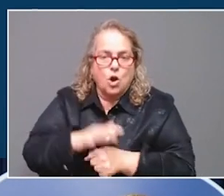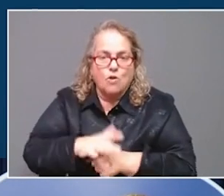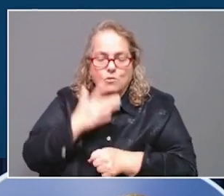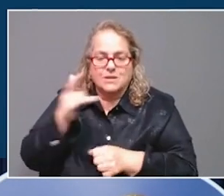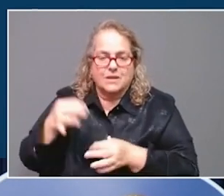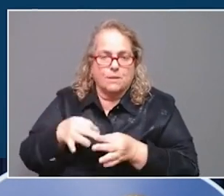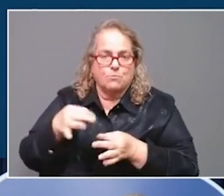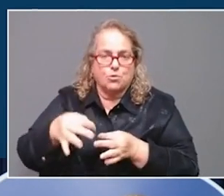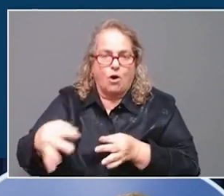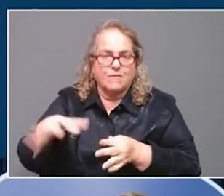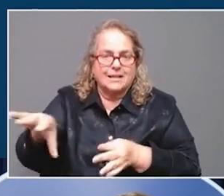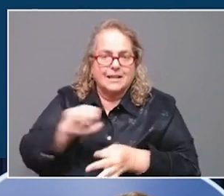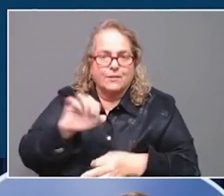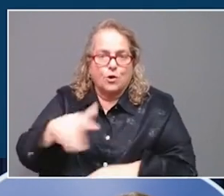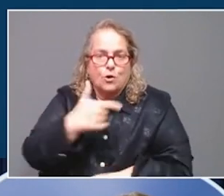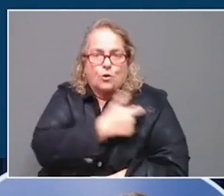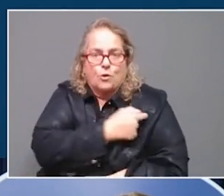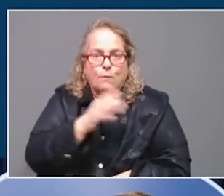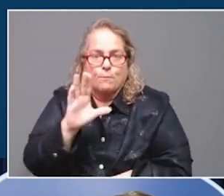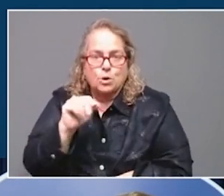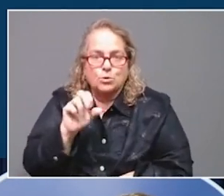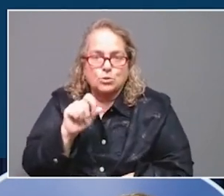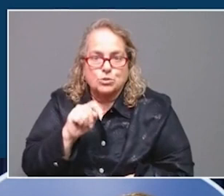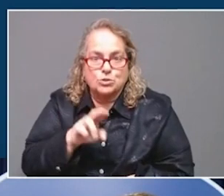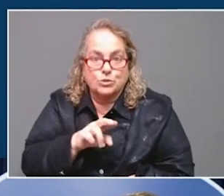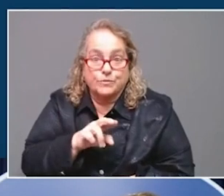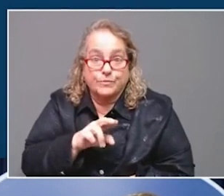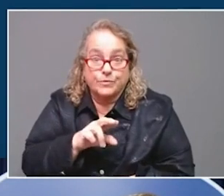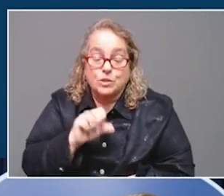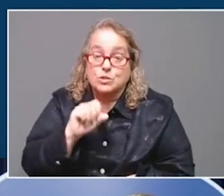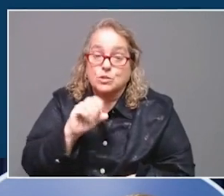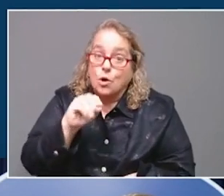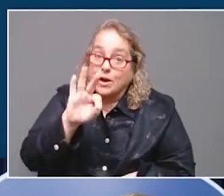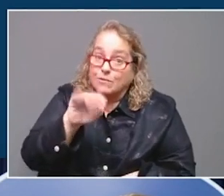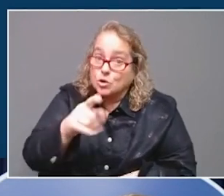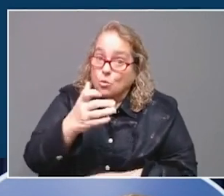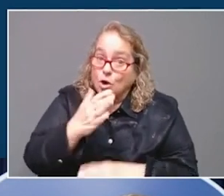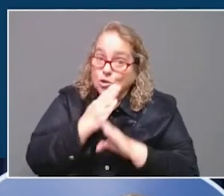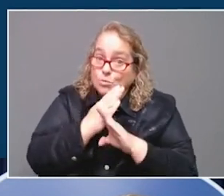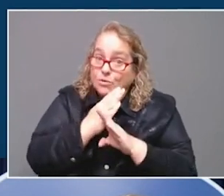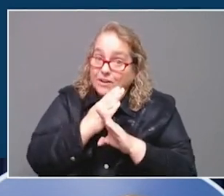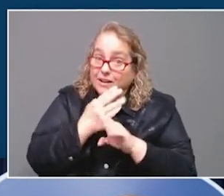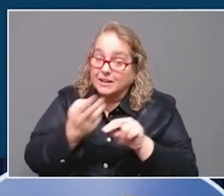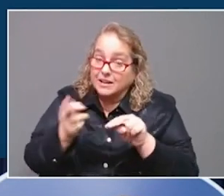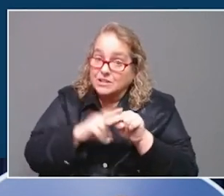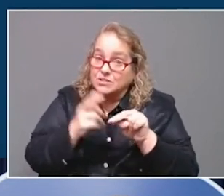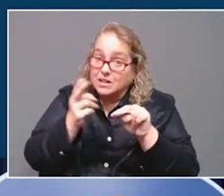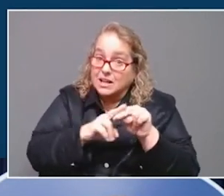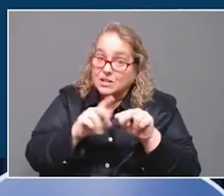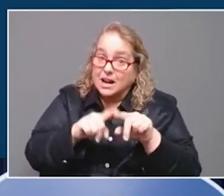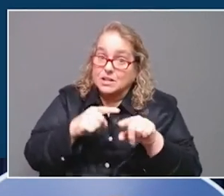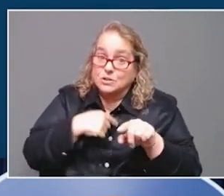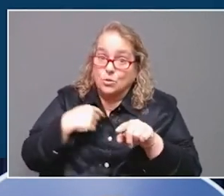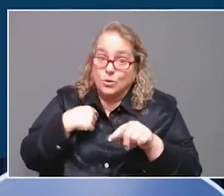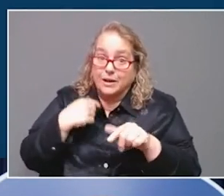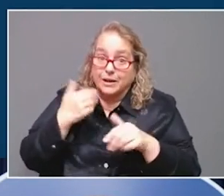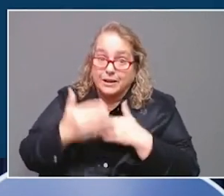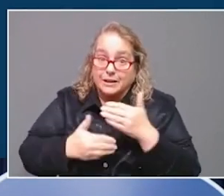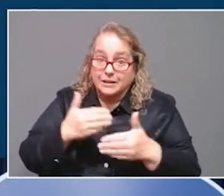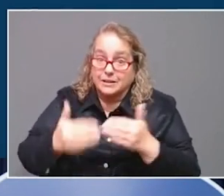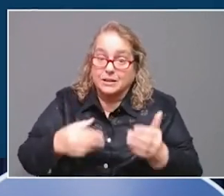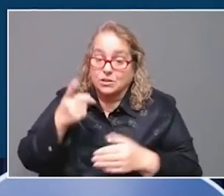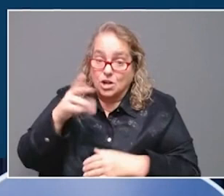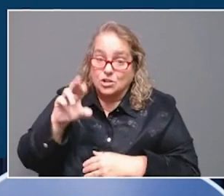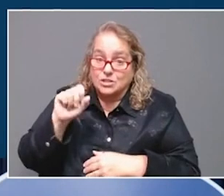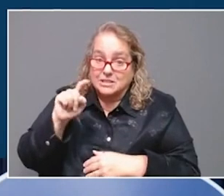their booster. So if we want to prevent escalations as we move forward, and Dr. Stack will talk about